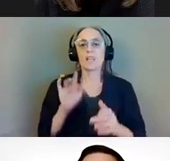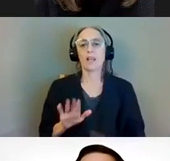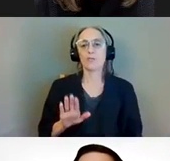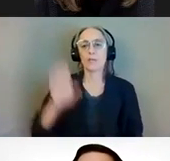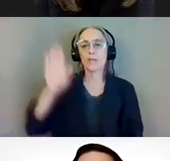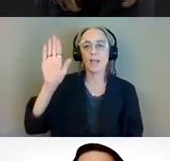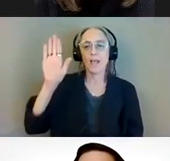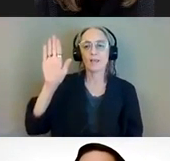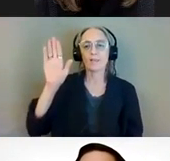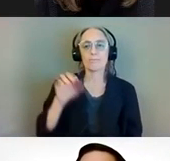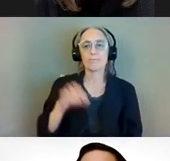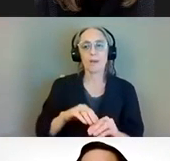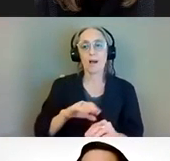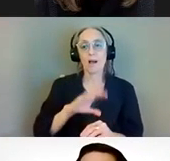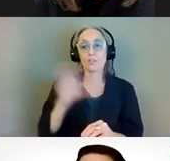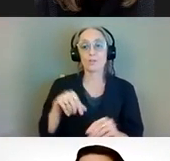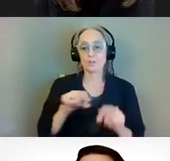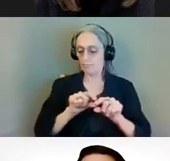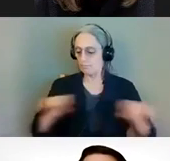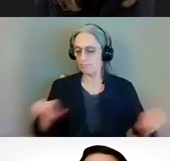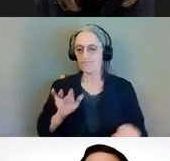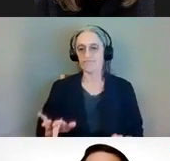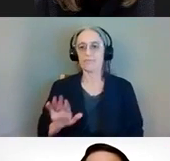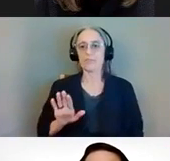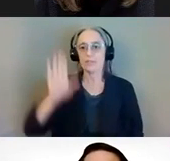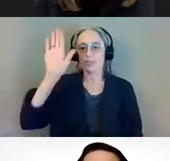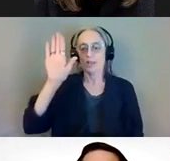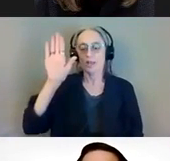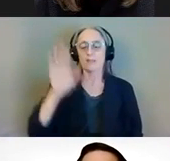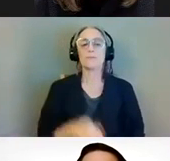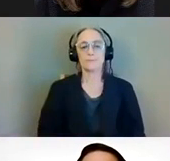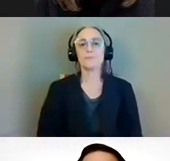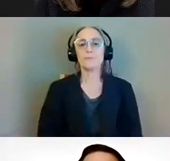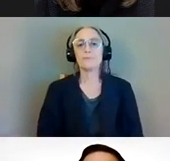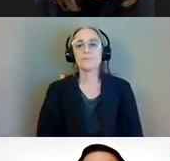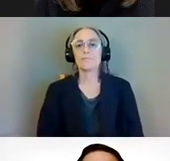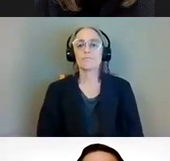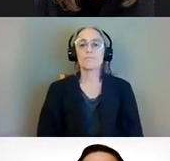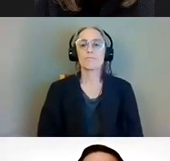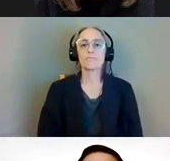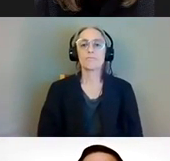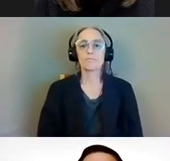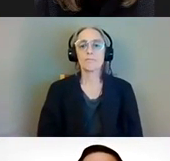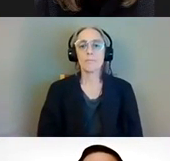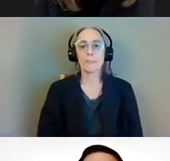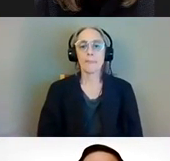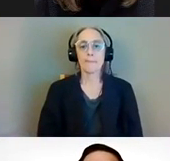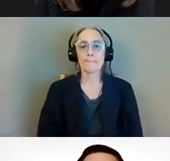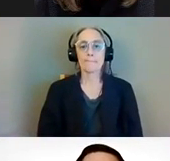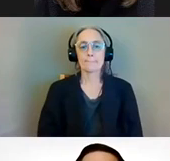reaction from zoom um um most likely on on your screen near the bottom uh where uh you can then